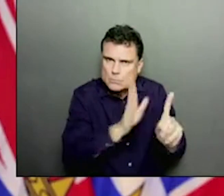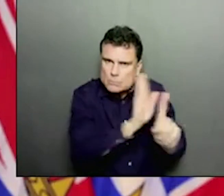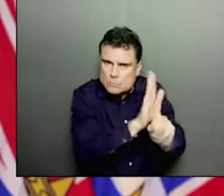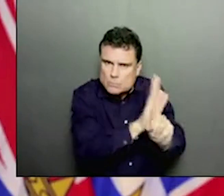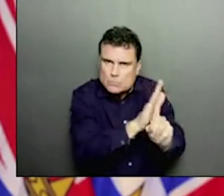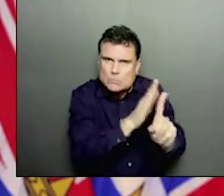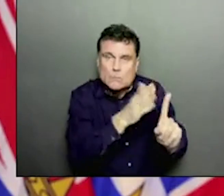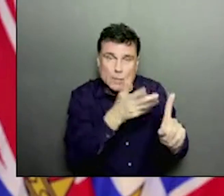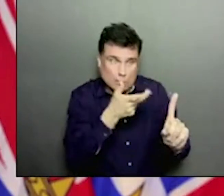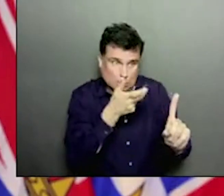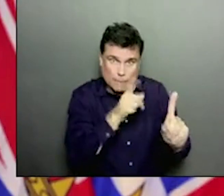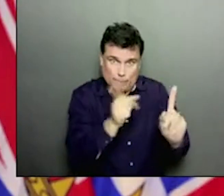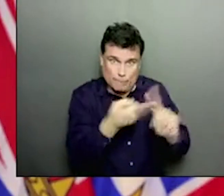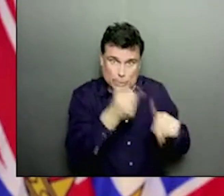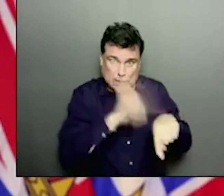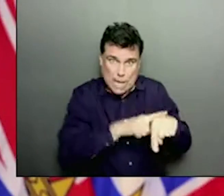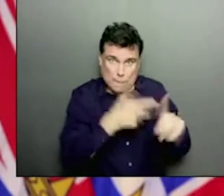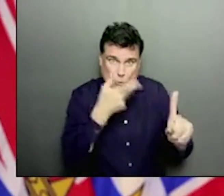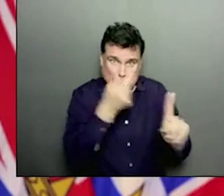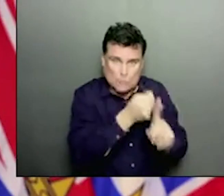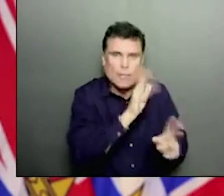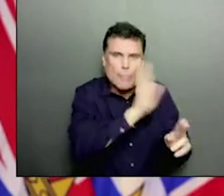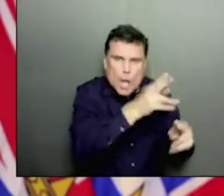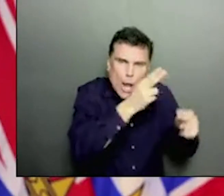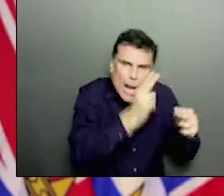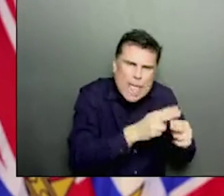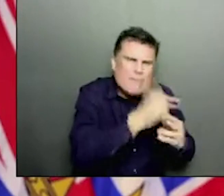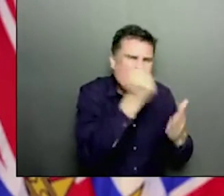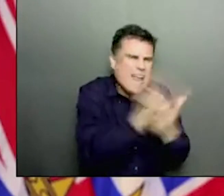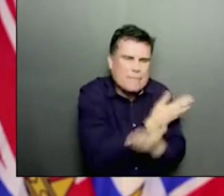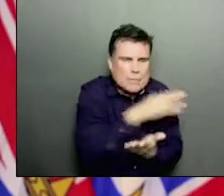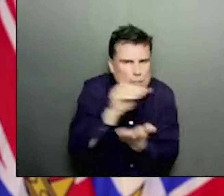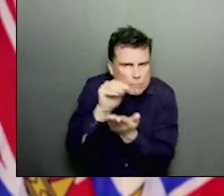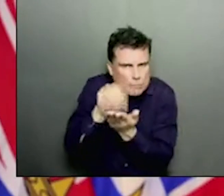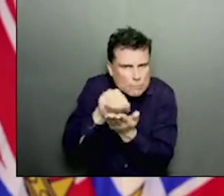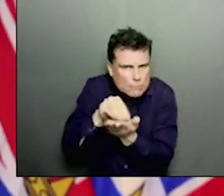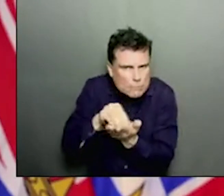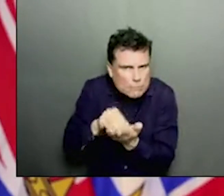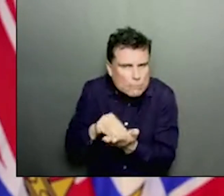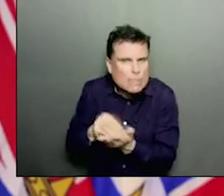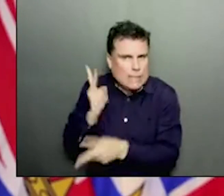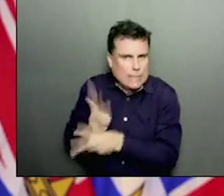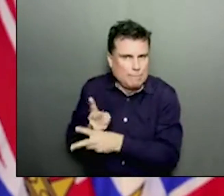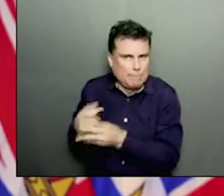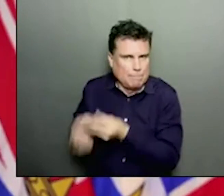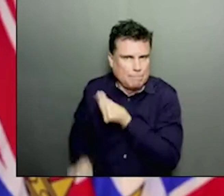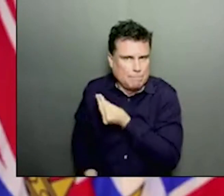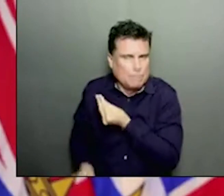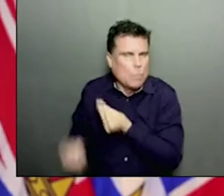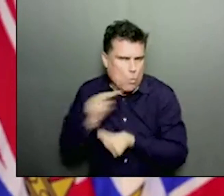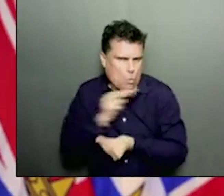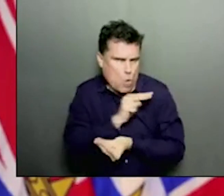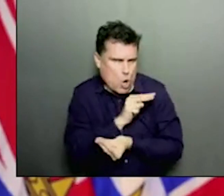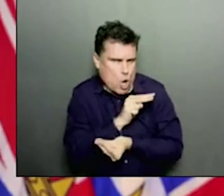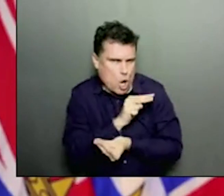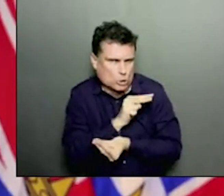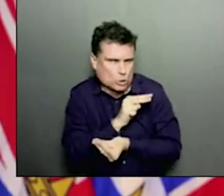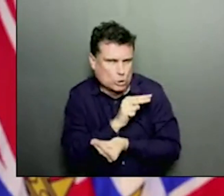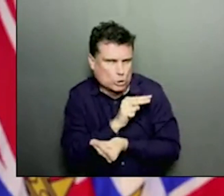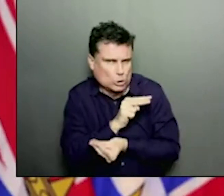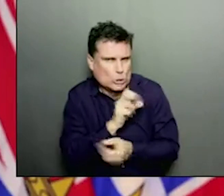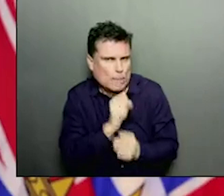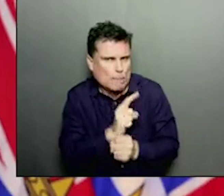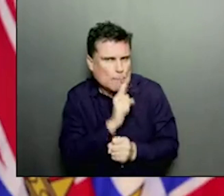most people who are getting the vaccine are healthcare workers and people in long-term care. So we know exactly who they are and how to find them.